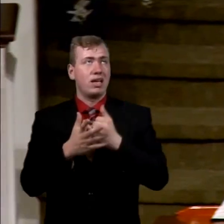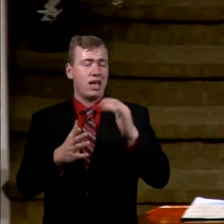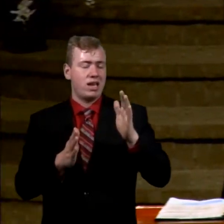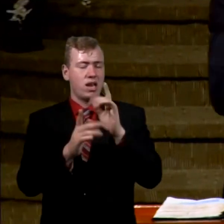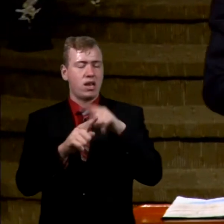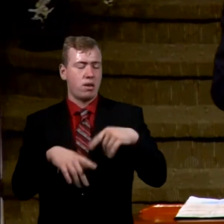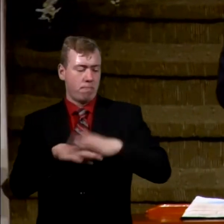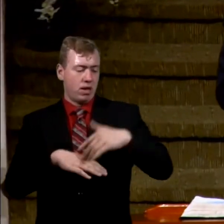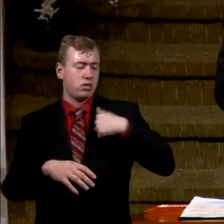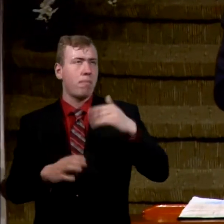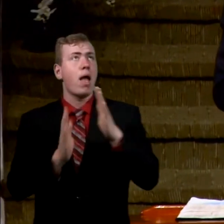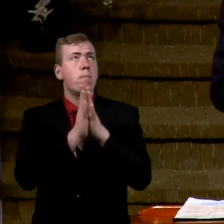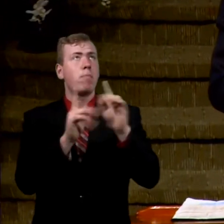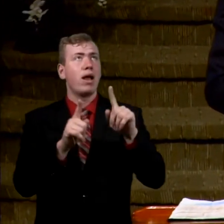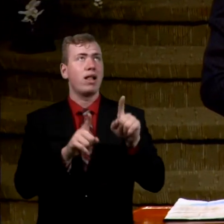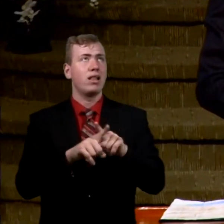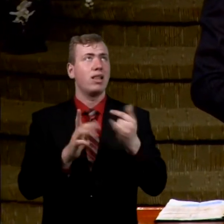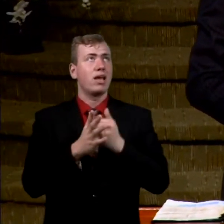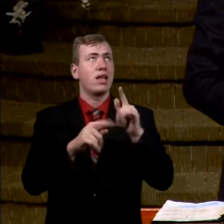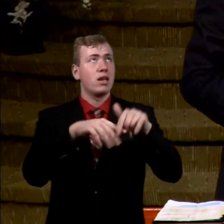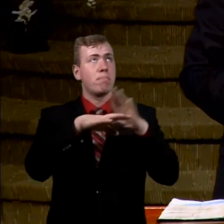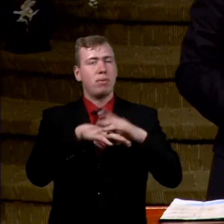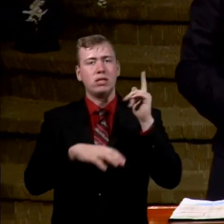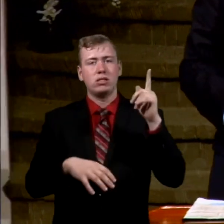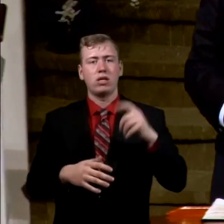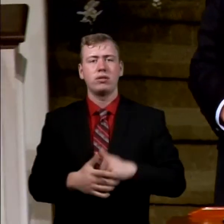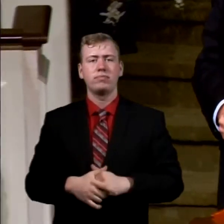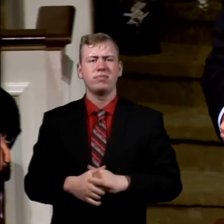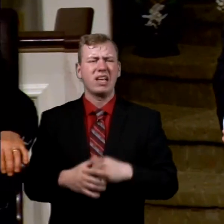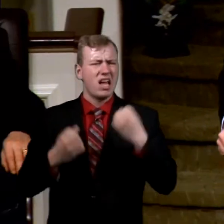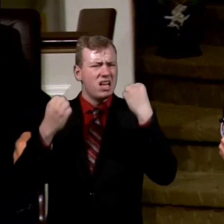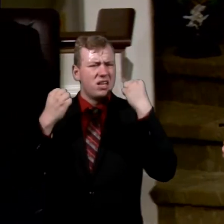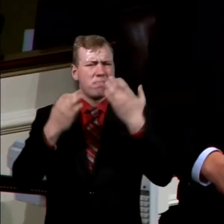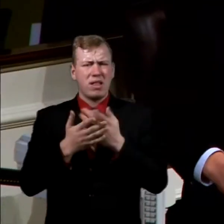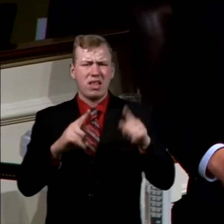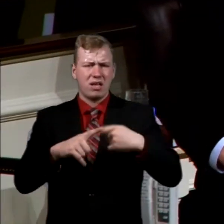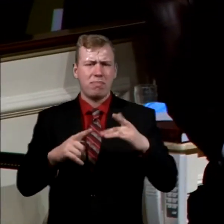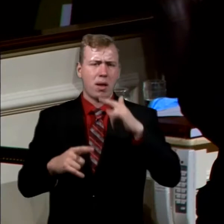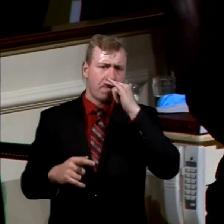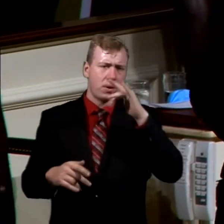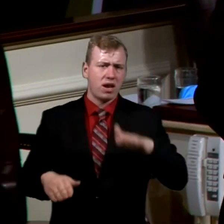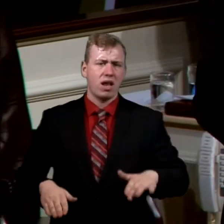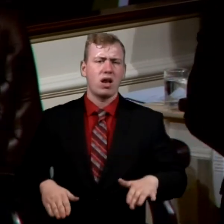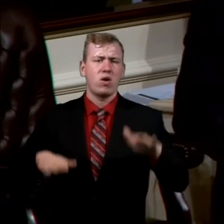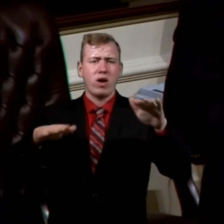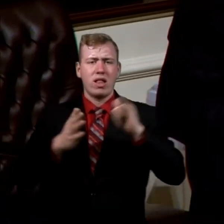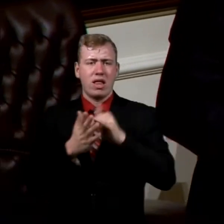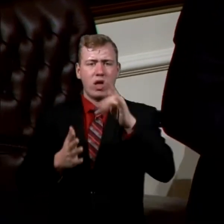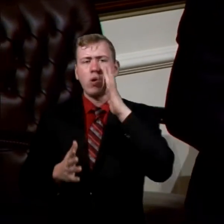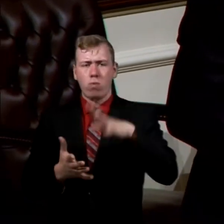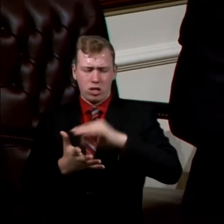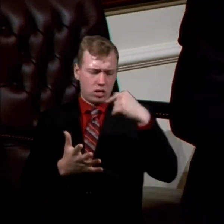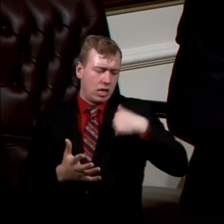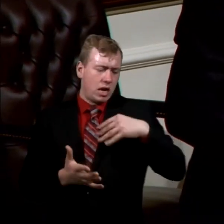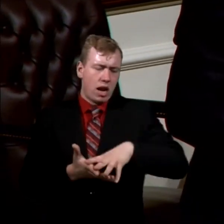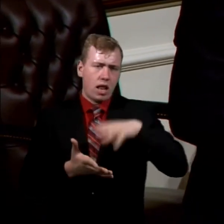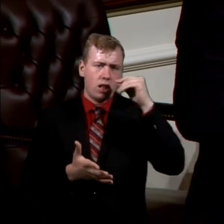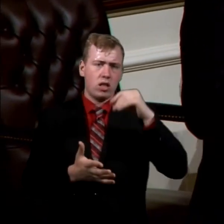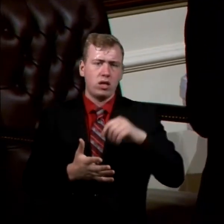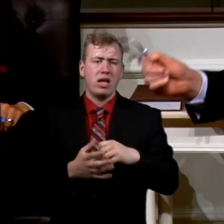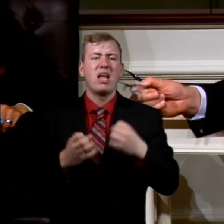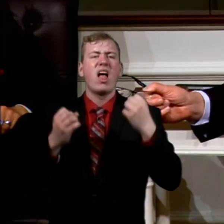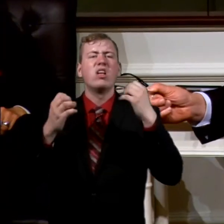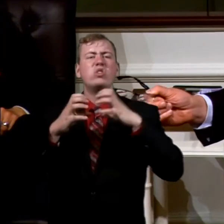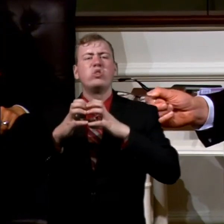pray like it all depends on you. There's so much about child rearing you're going to learn and I'm learning that there's so much that is out of